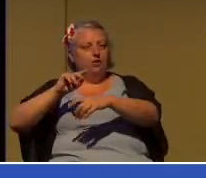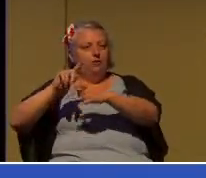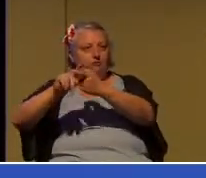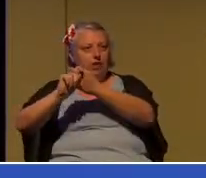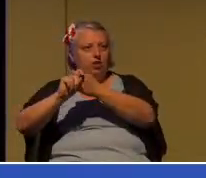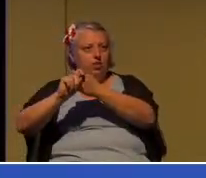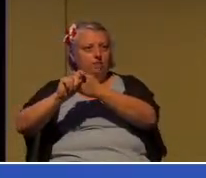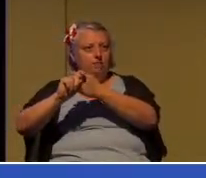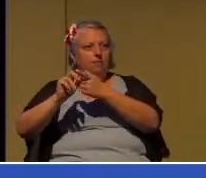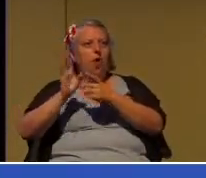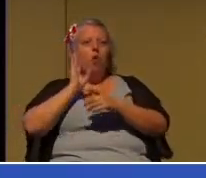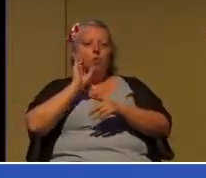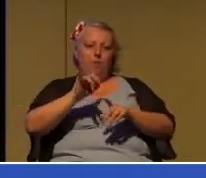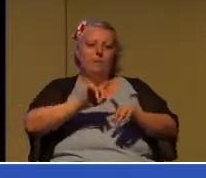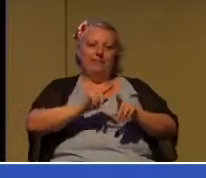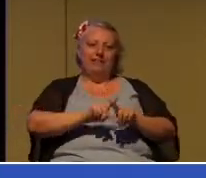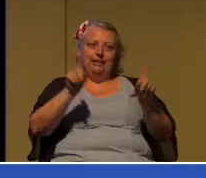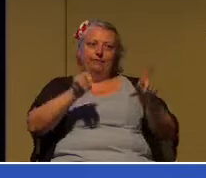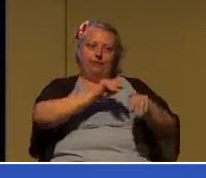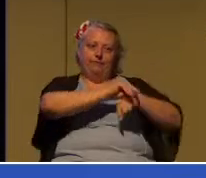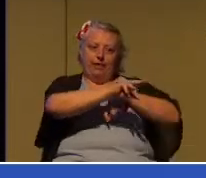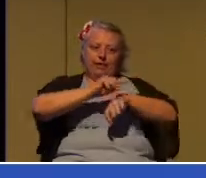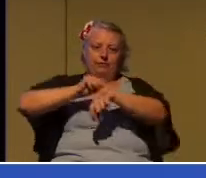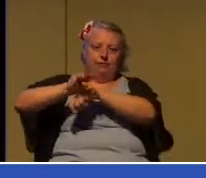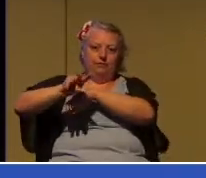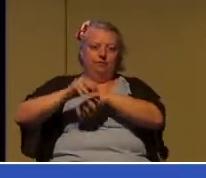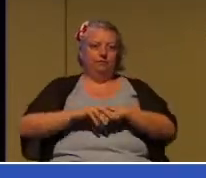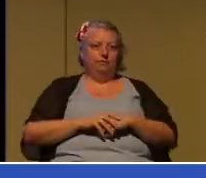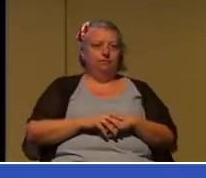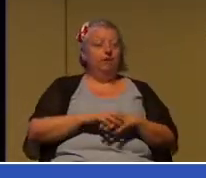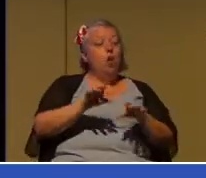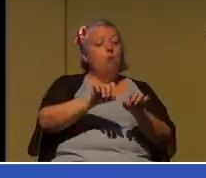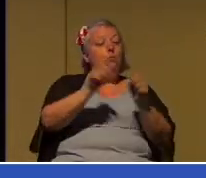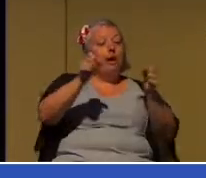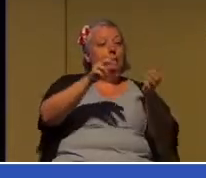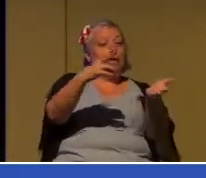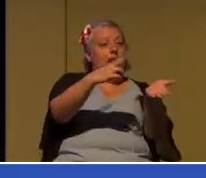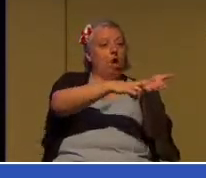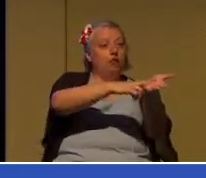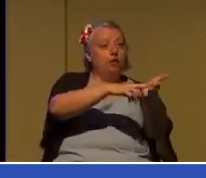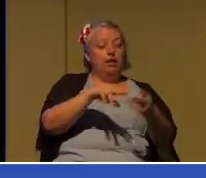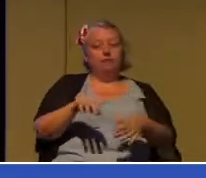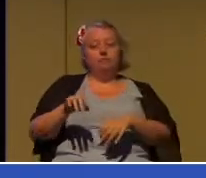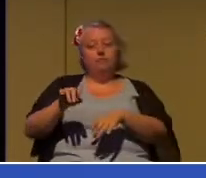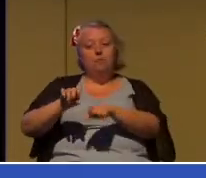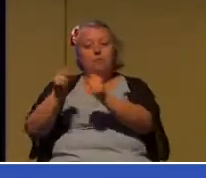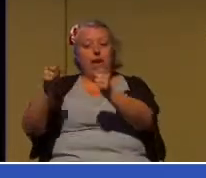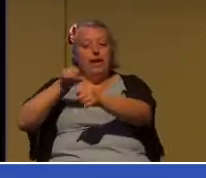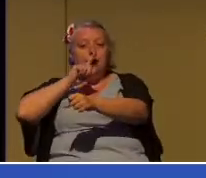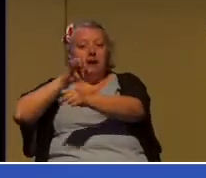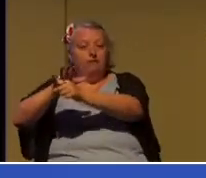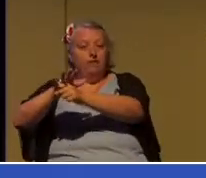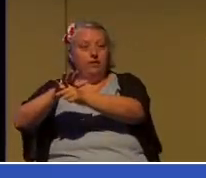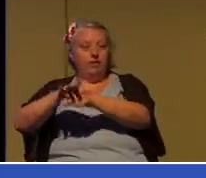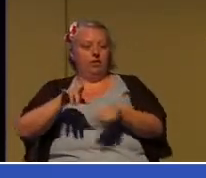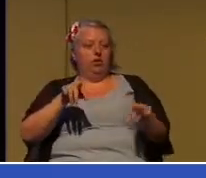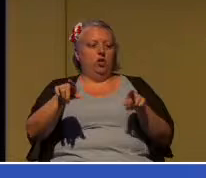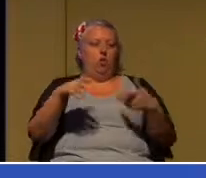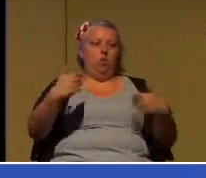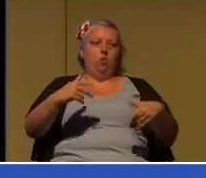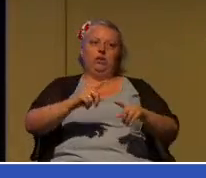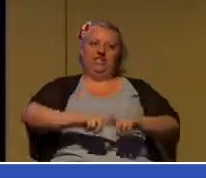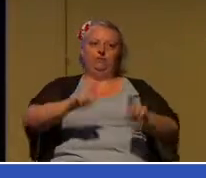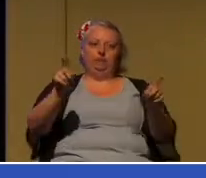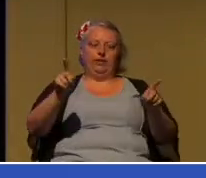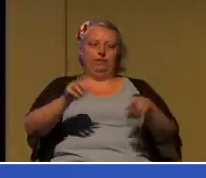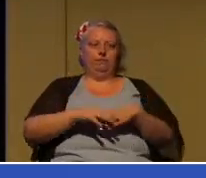contract versus breaking a covenant is a world of a difference. So we need